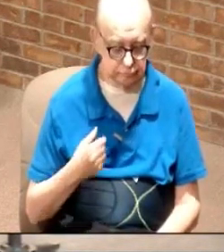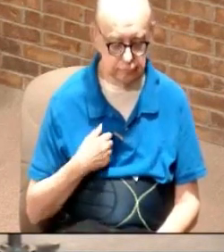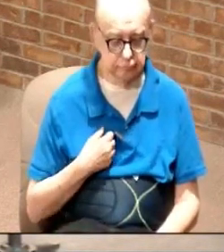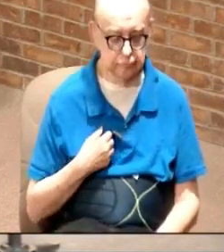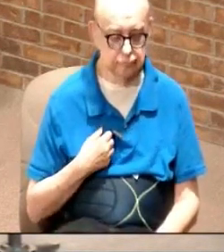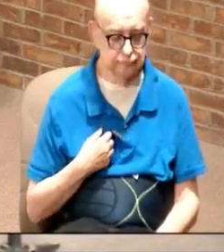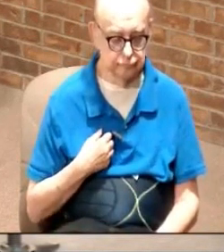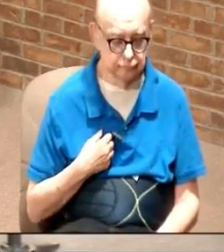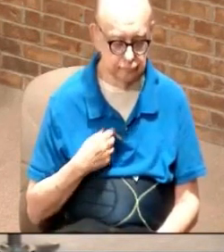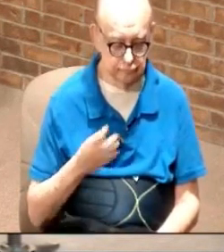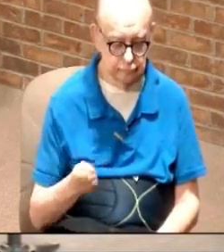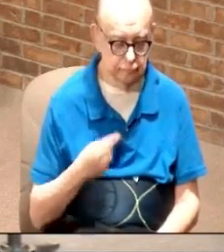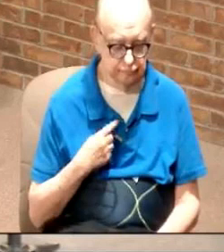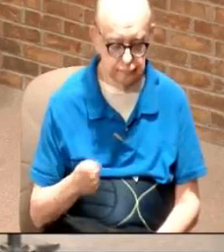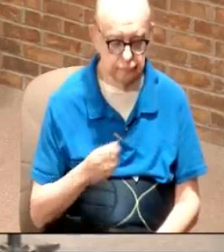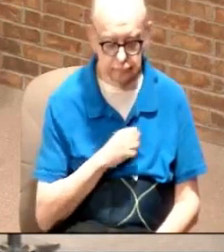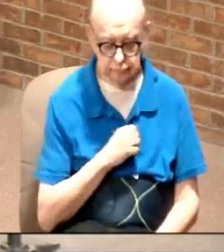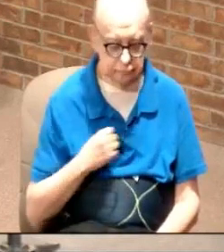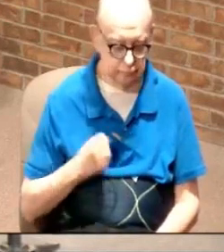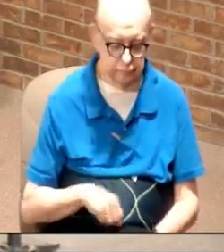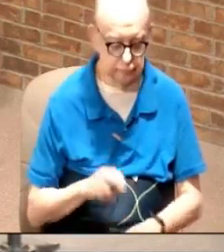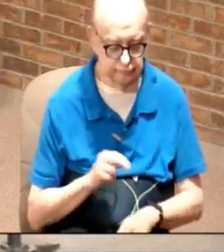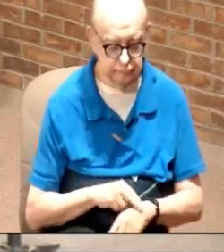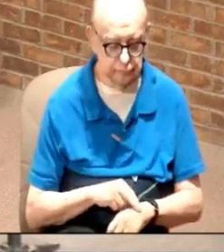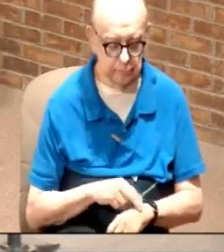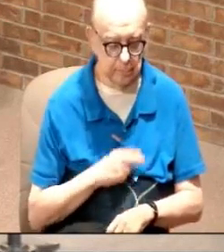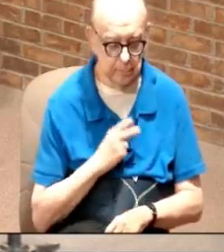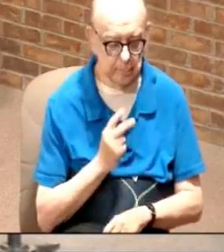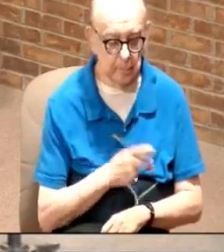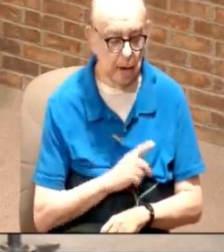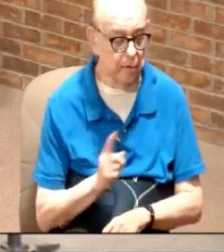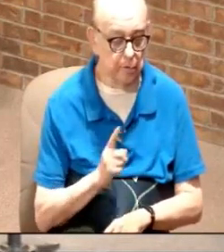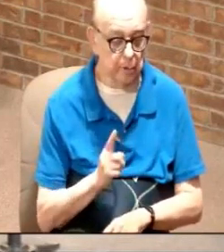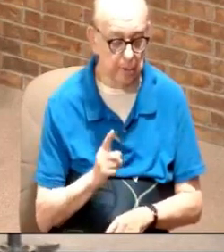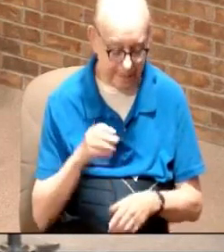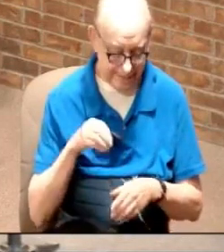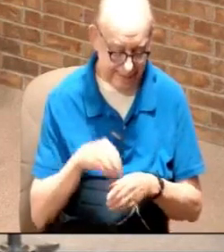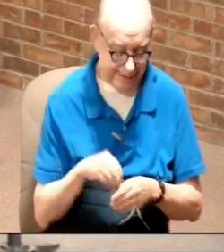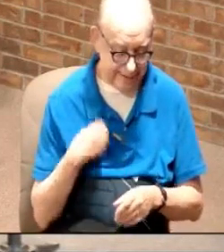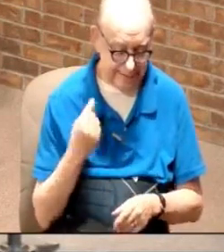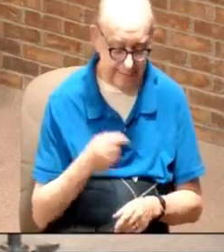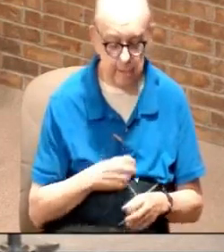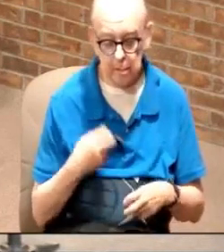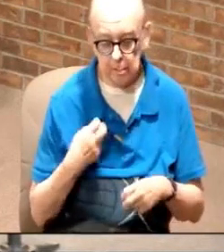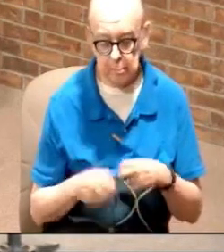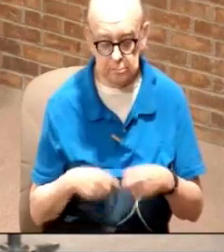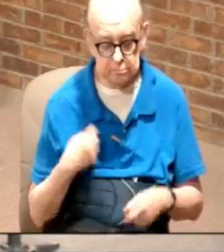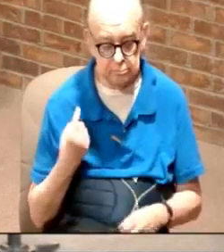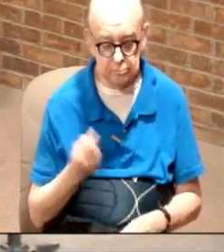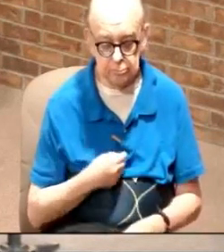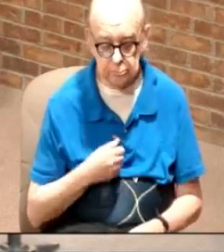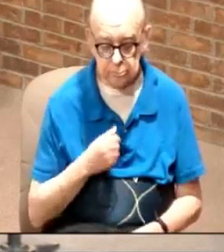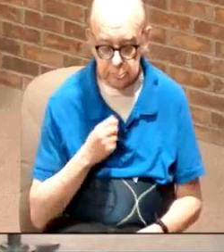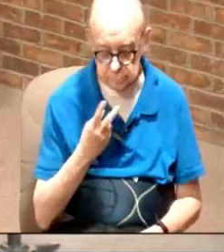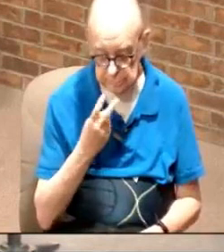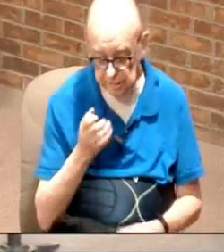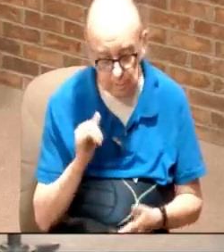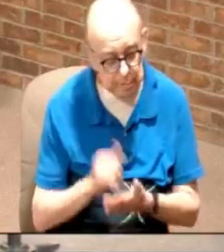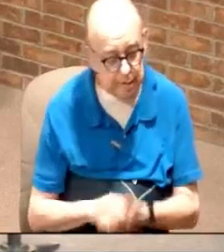I and you have supernatural powers within us. And the problem is, we don't believe it.